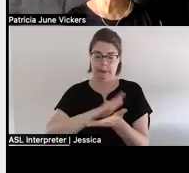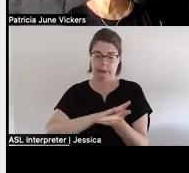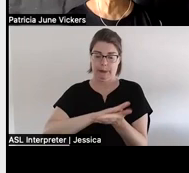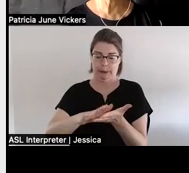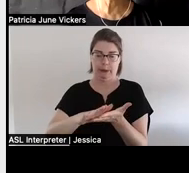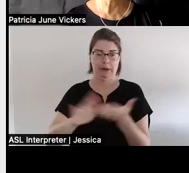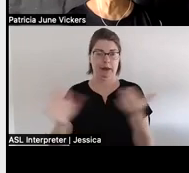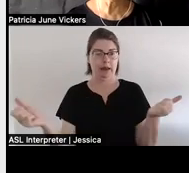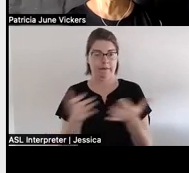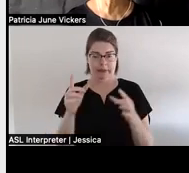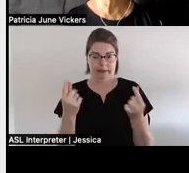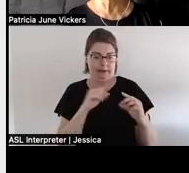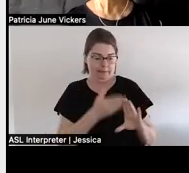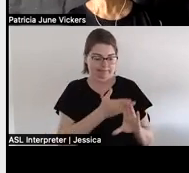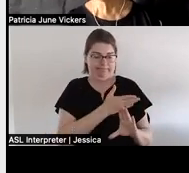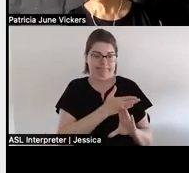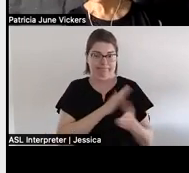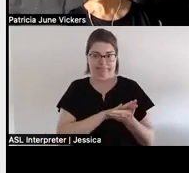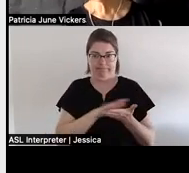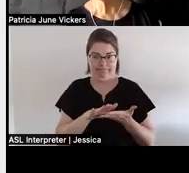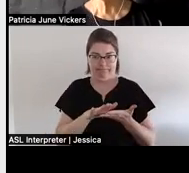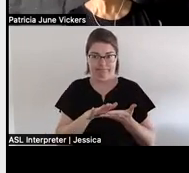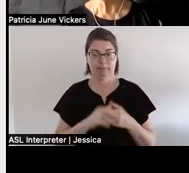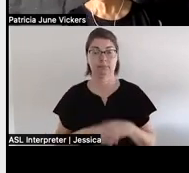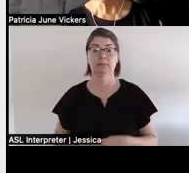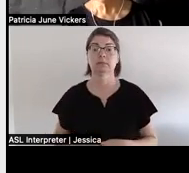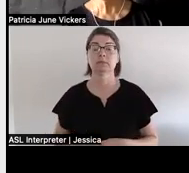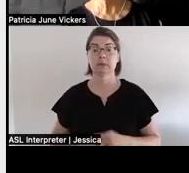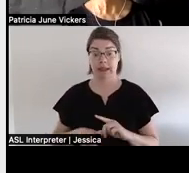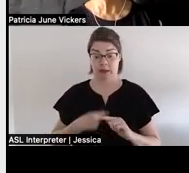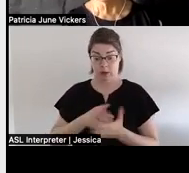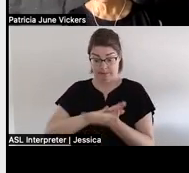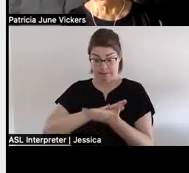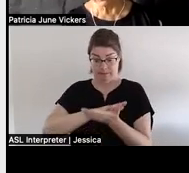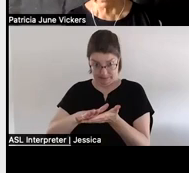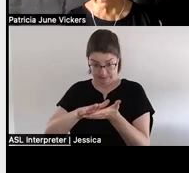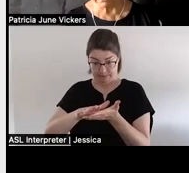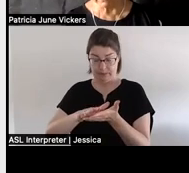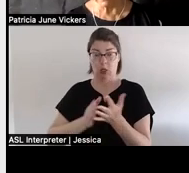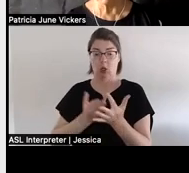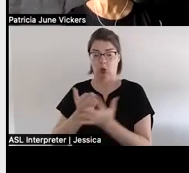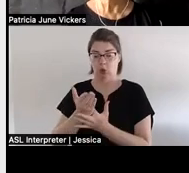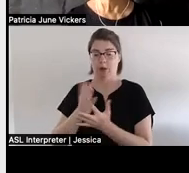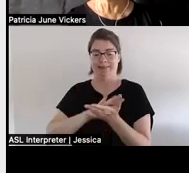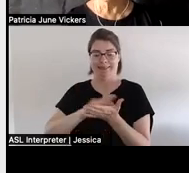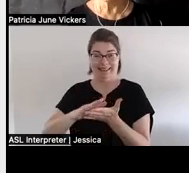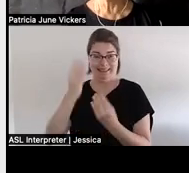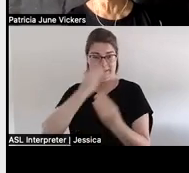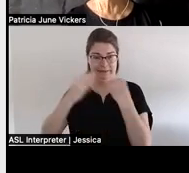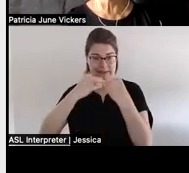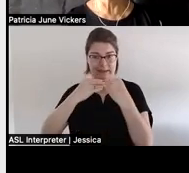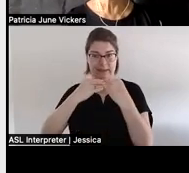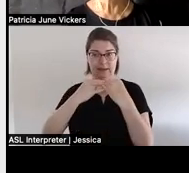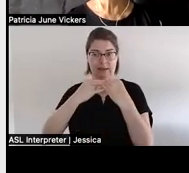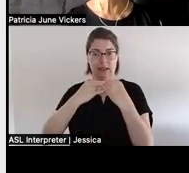everything that they'd done and it was once it's been cleansed and been through a cleansing feast for not to